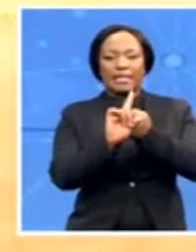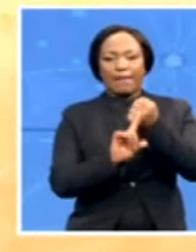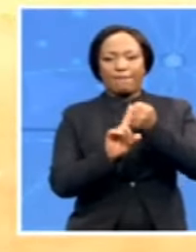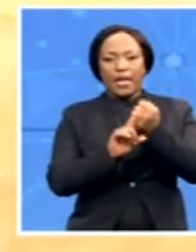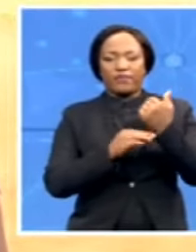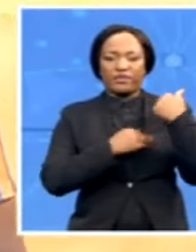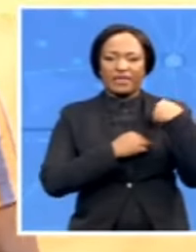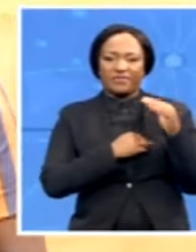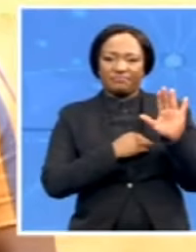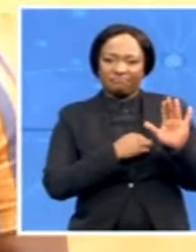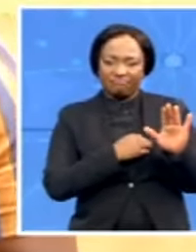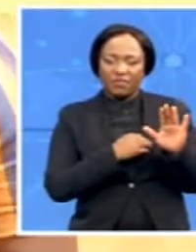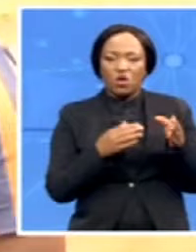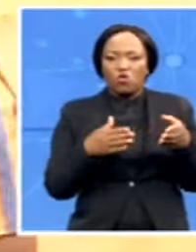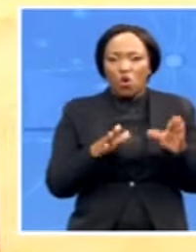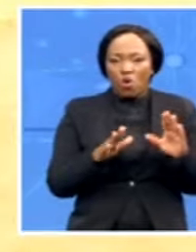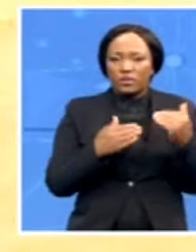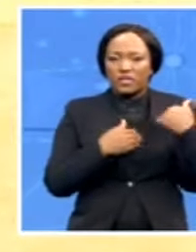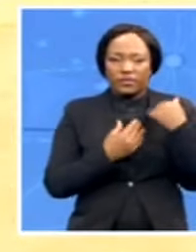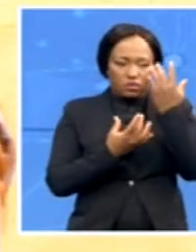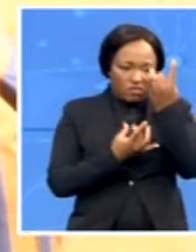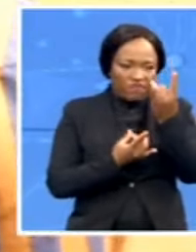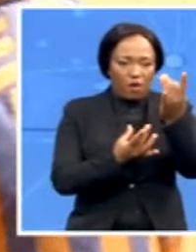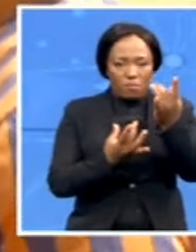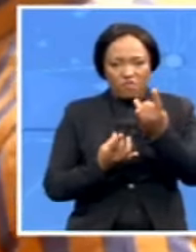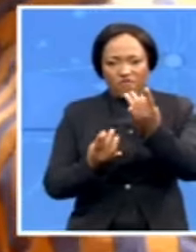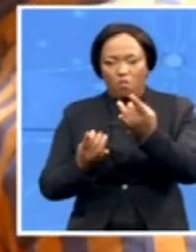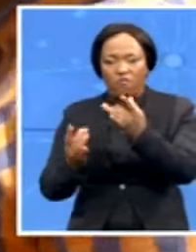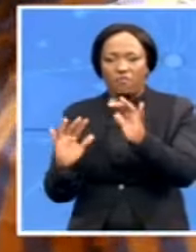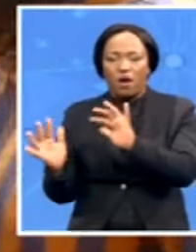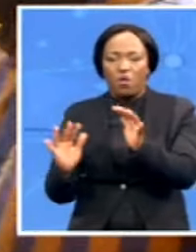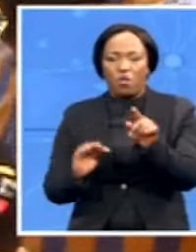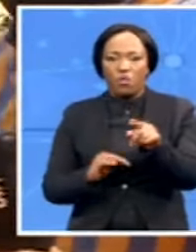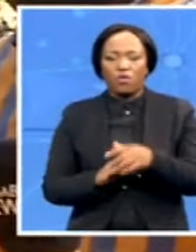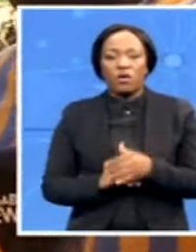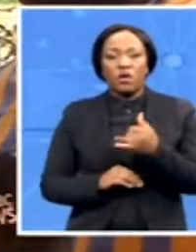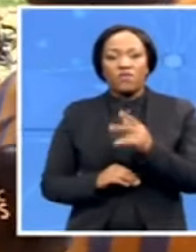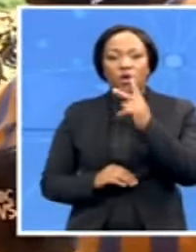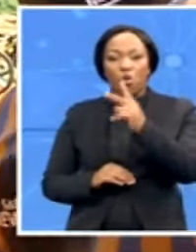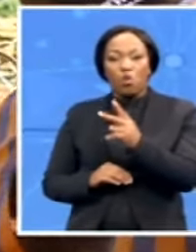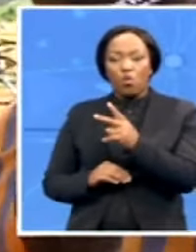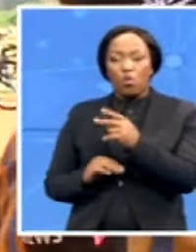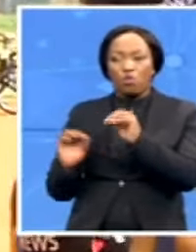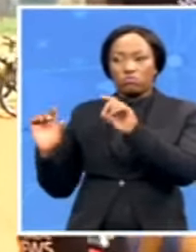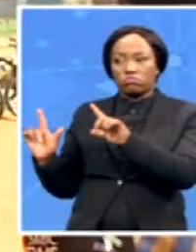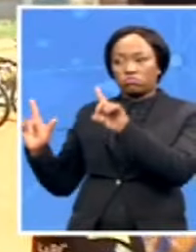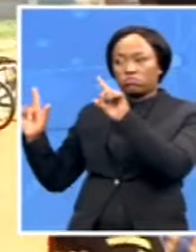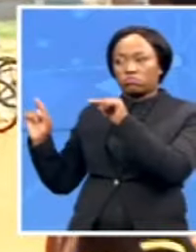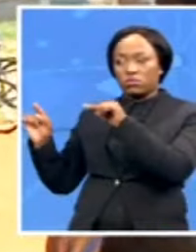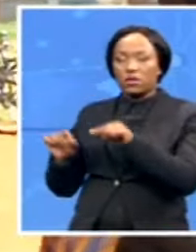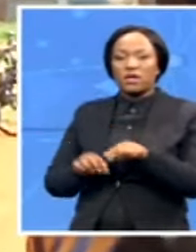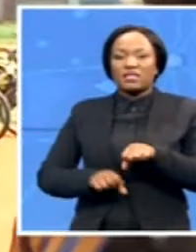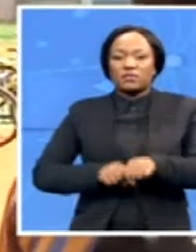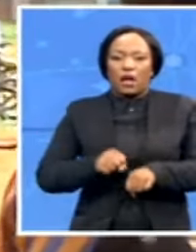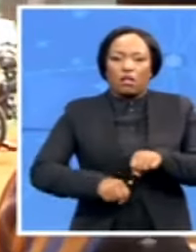around these particular times. If you look at behind me here, you see bicycles here. These have been organized and prepared